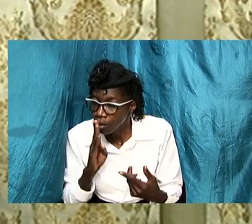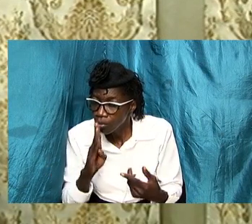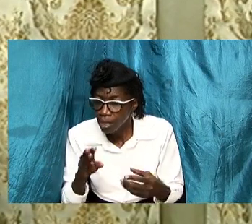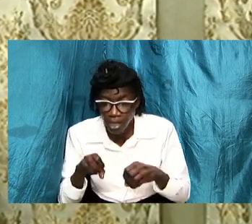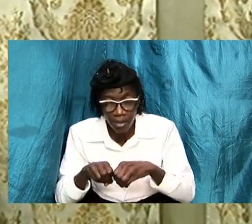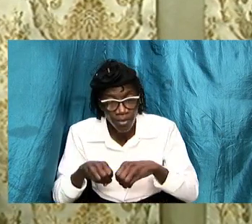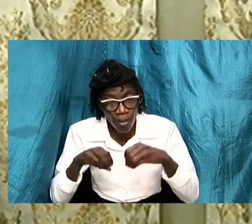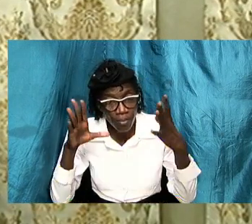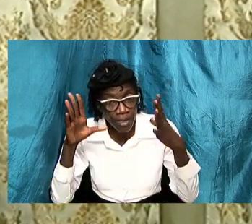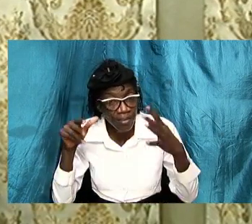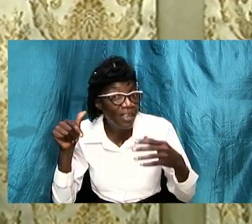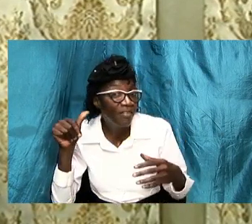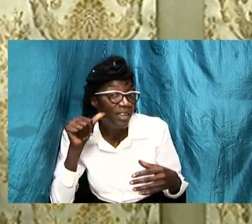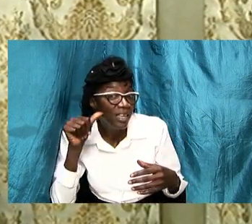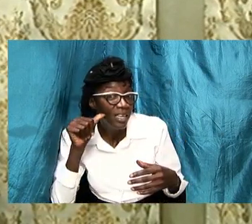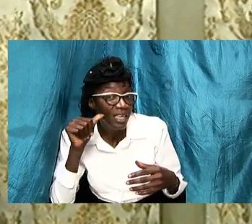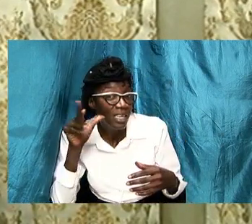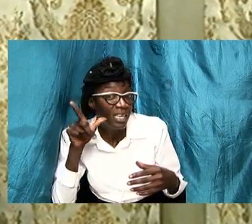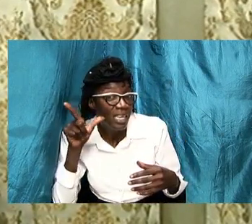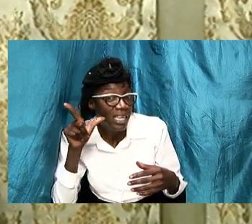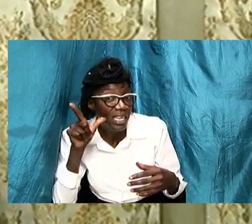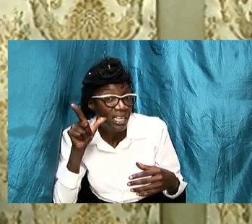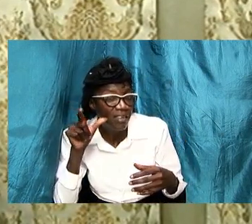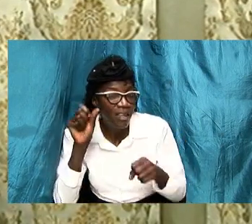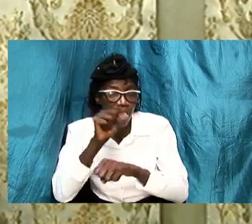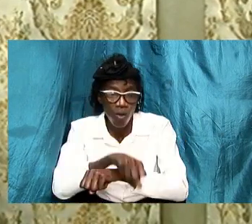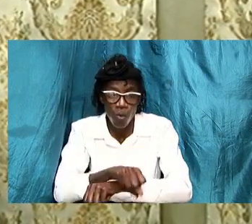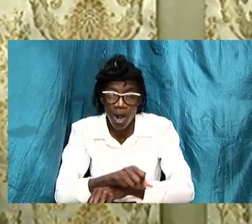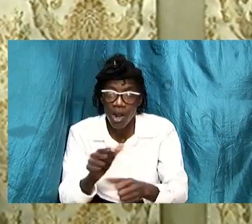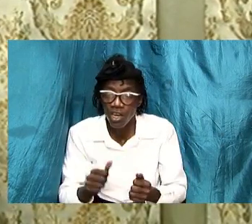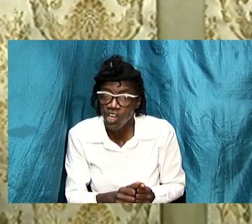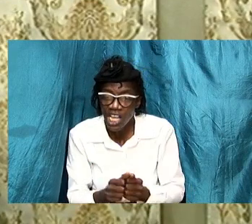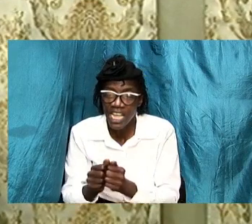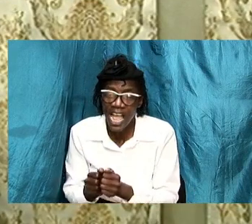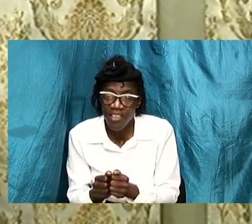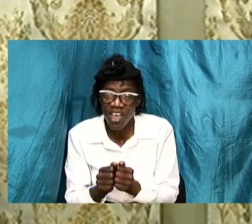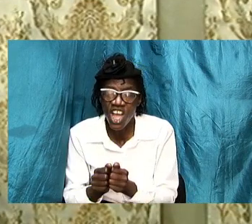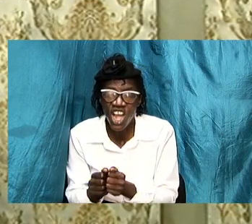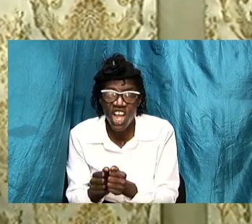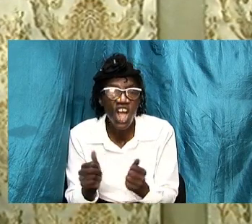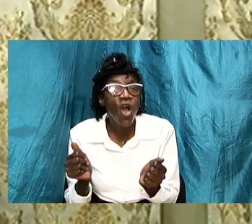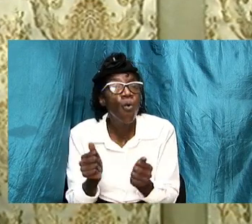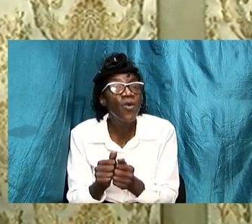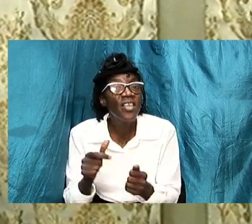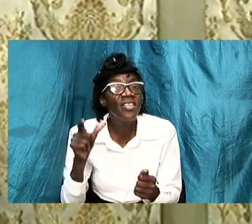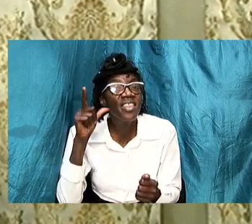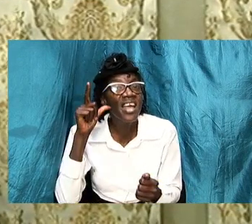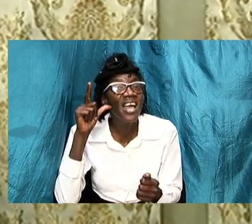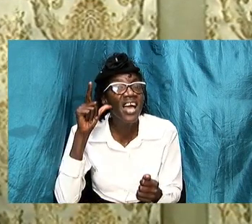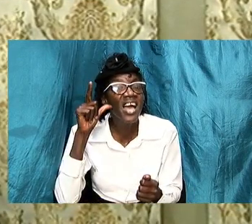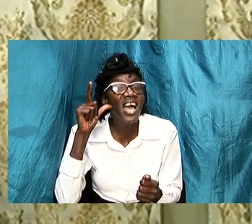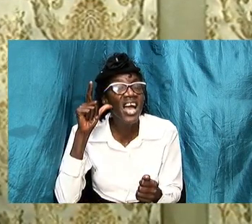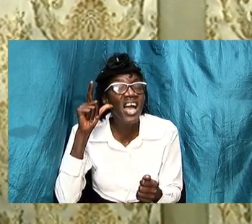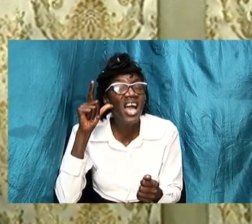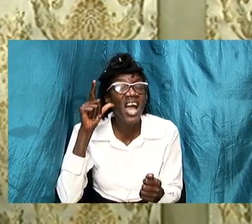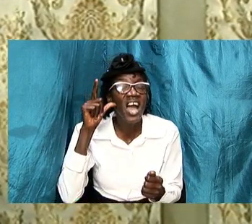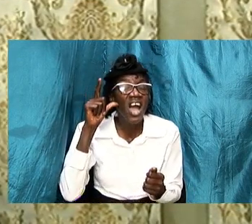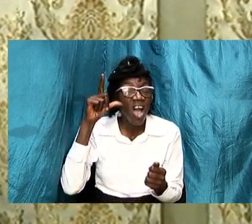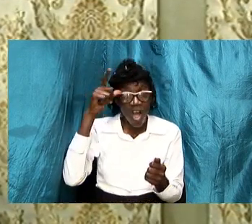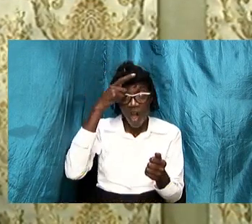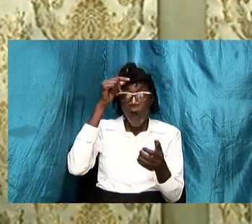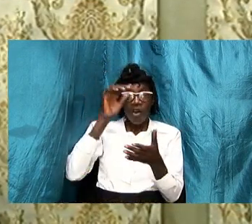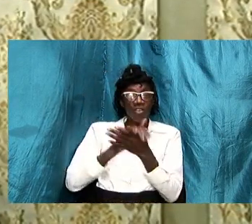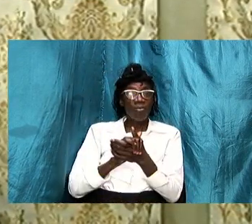and work together with our husbands recognizing